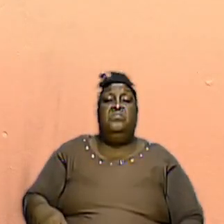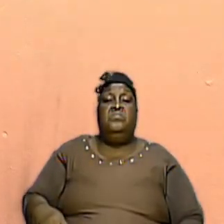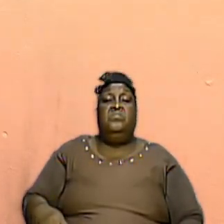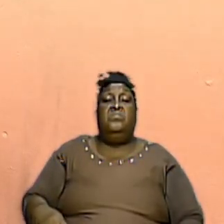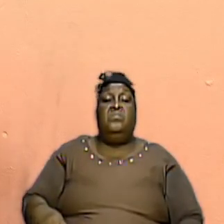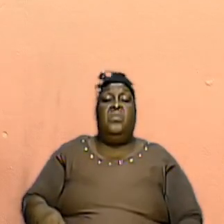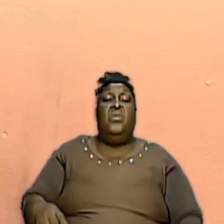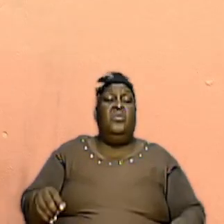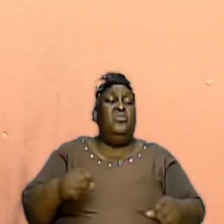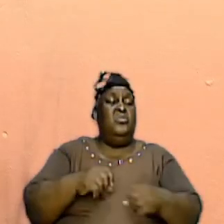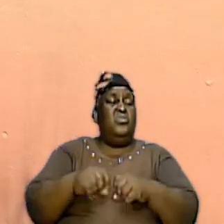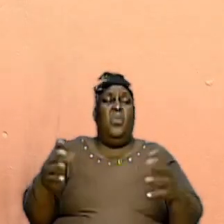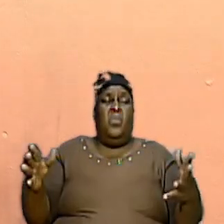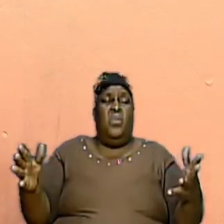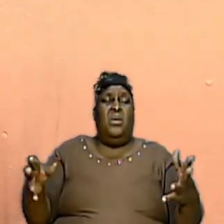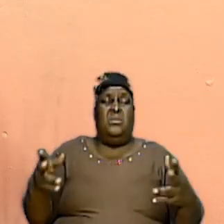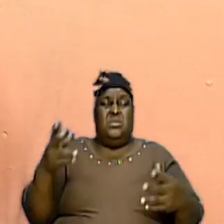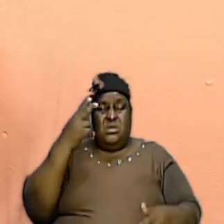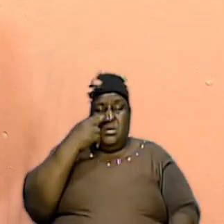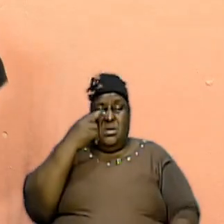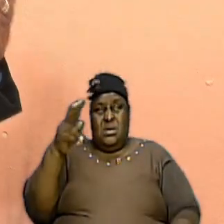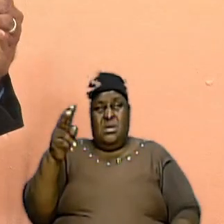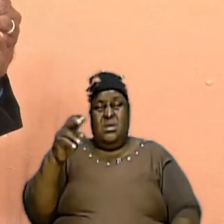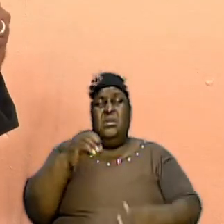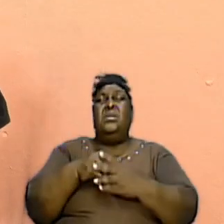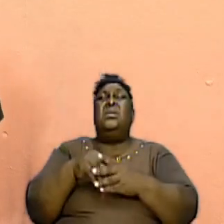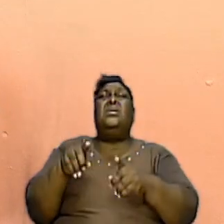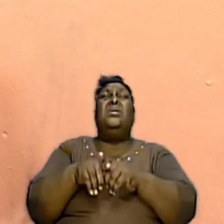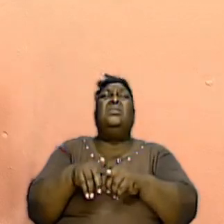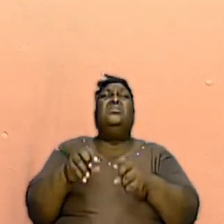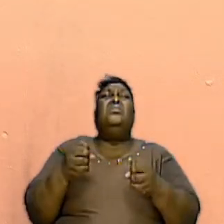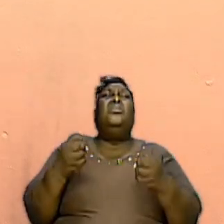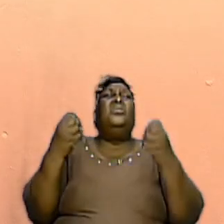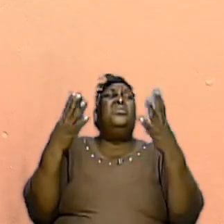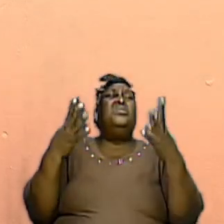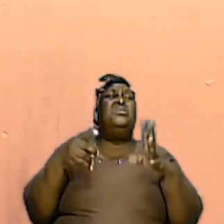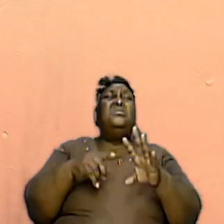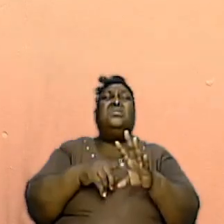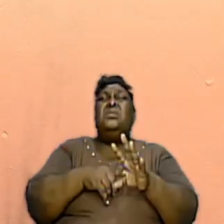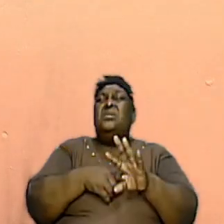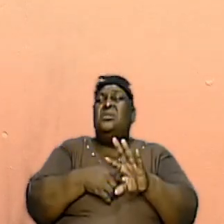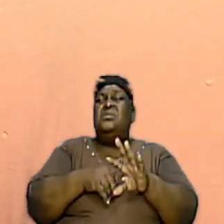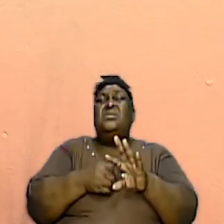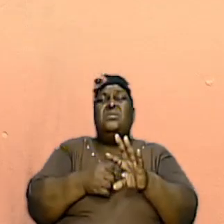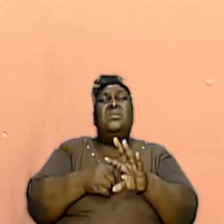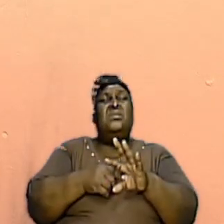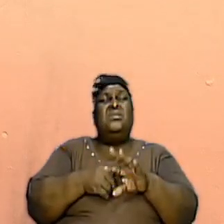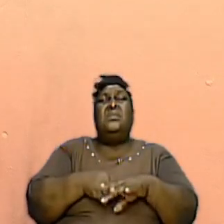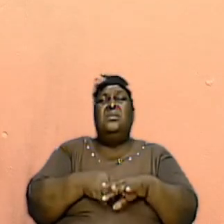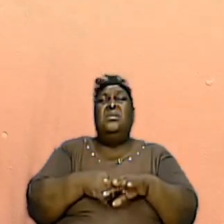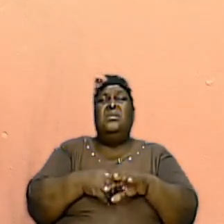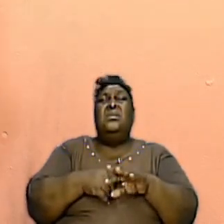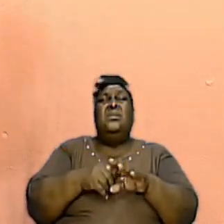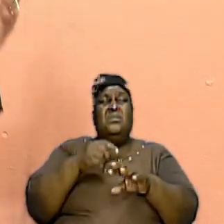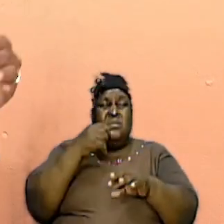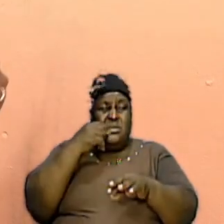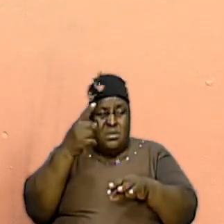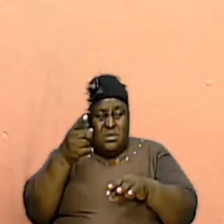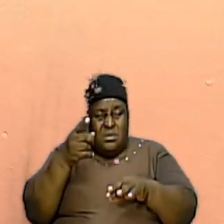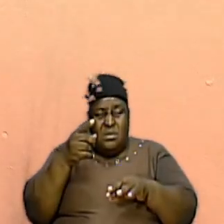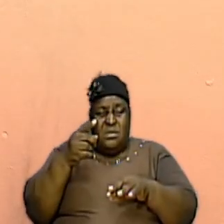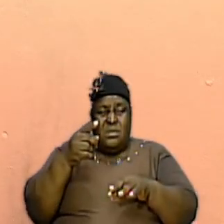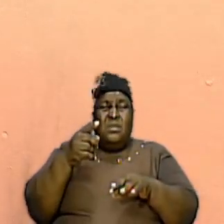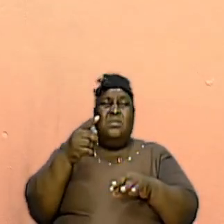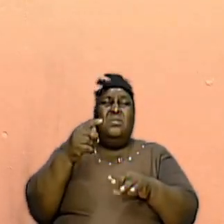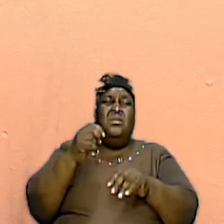what we are seeing is that in as much as we started out and we said it was the tabernacle